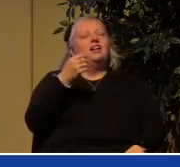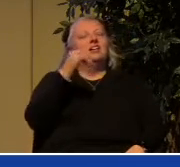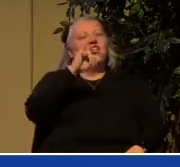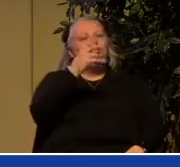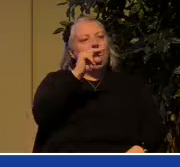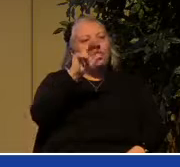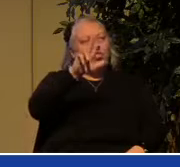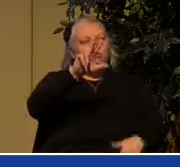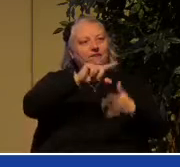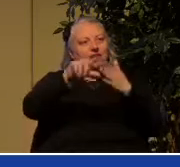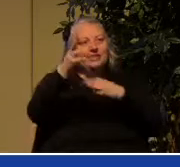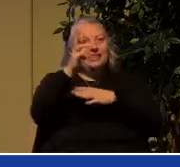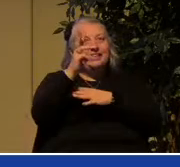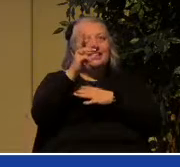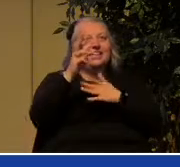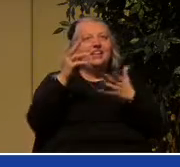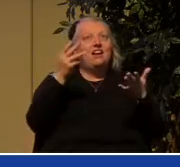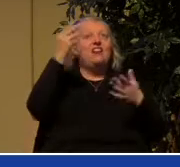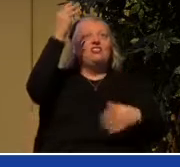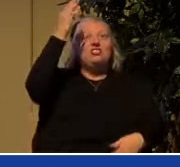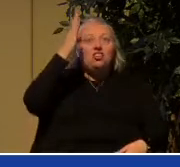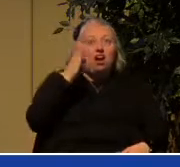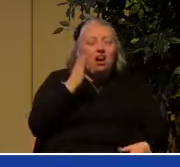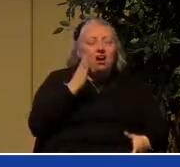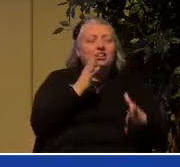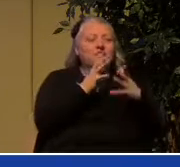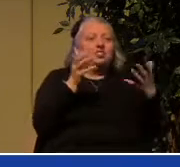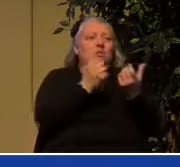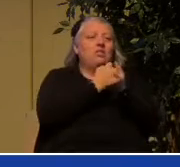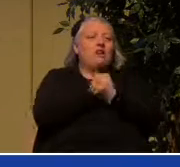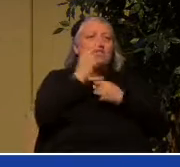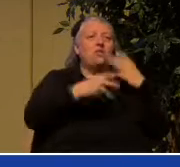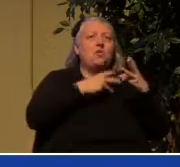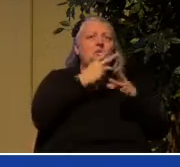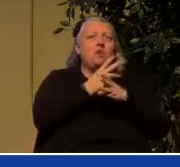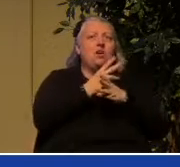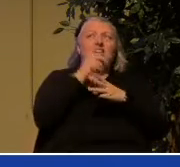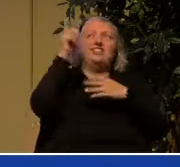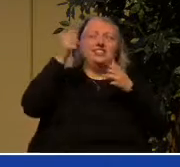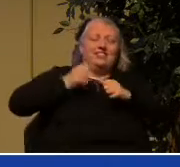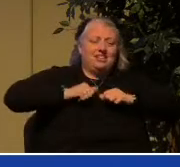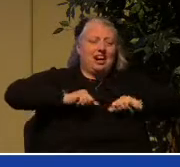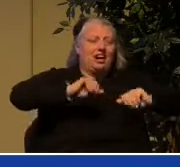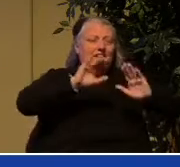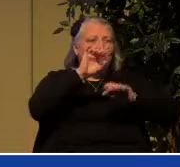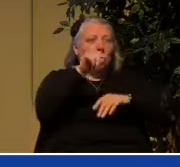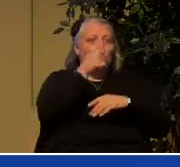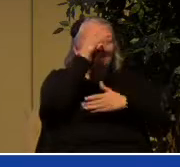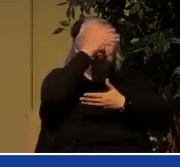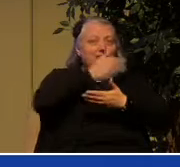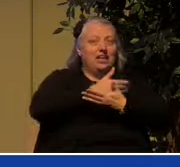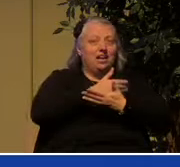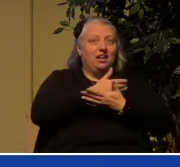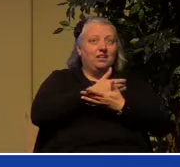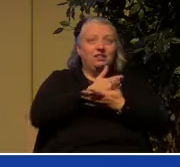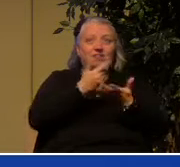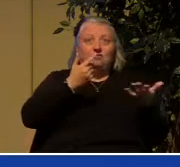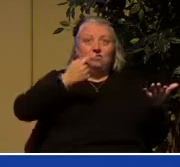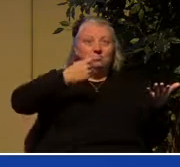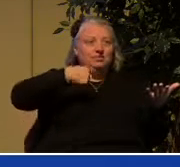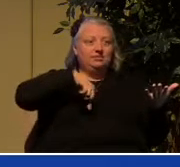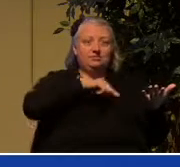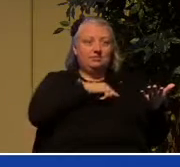the world he gave his one and only son that whoever believes in him shall not perish but have eternal life